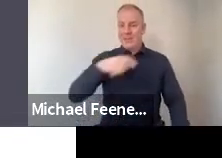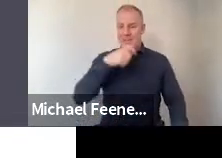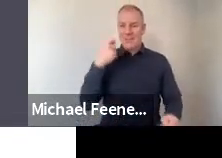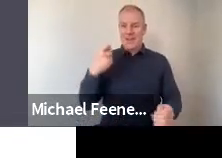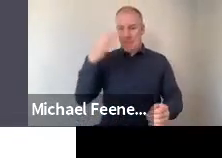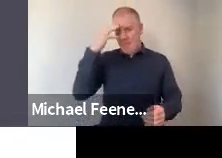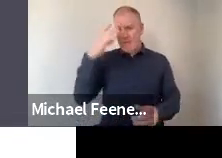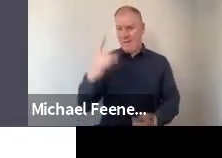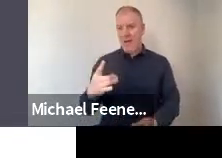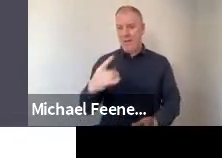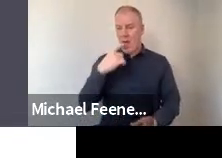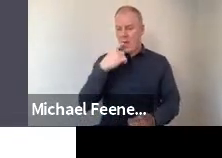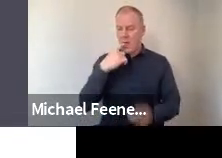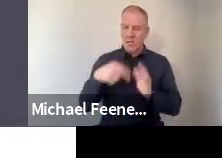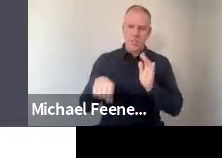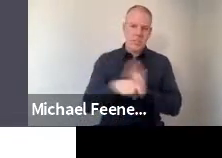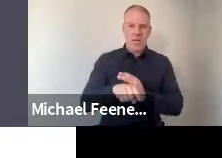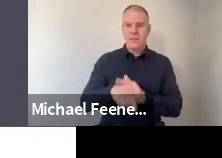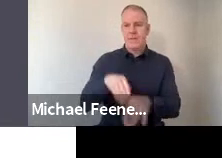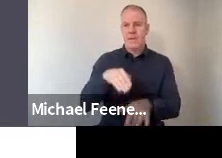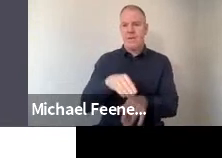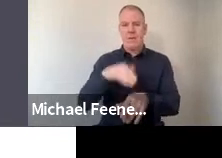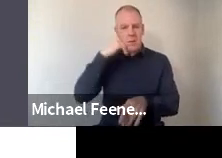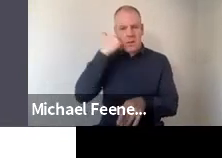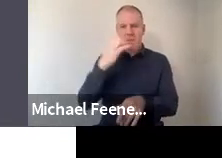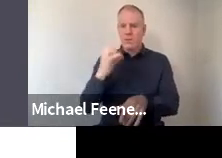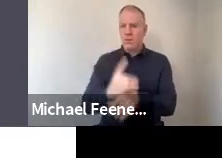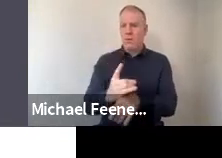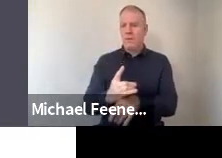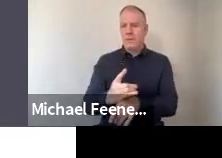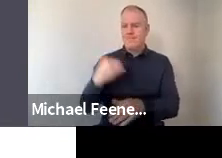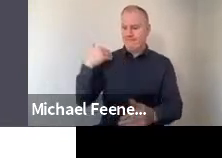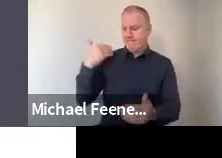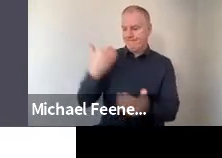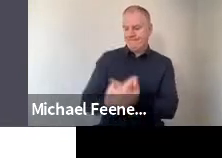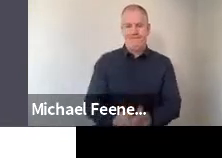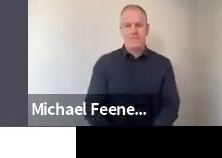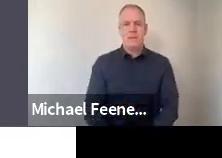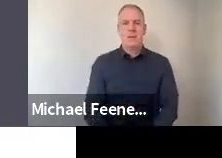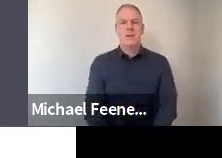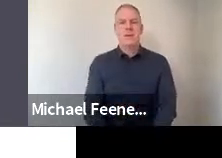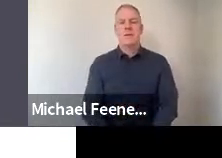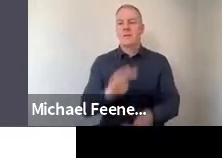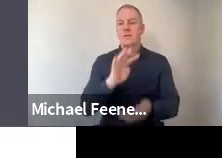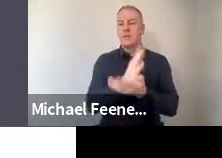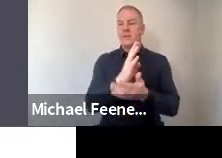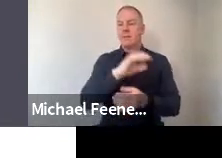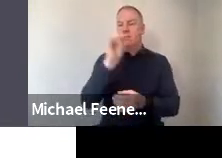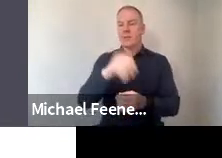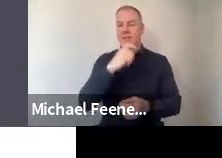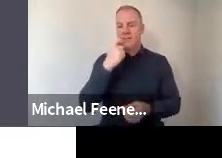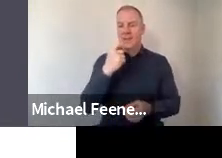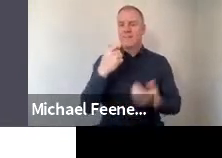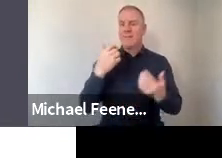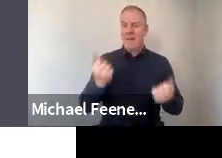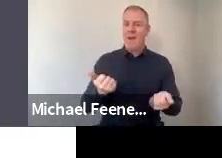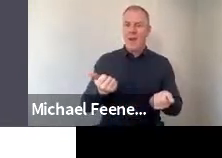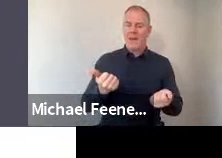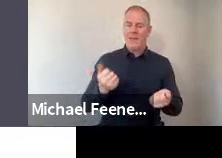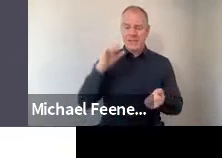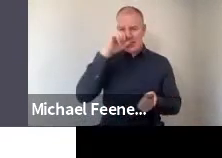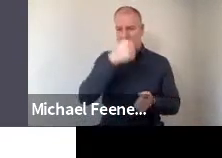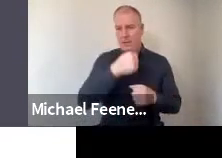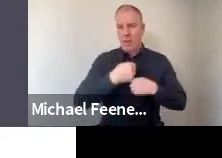their mental health has been negatively affected because of the coronavirus. 19% said they experienced severe